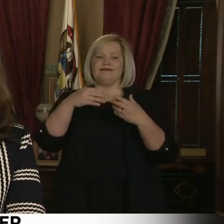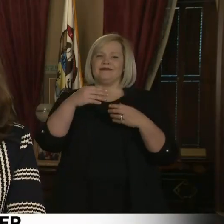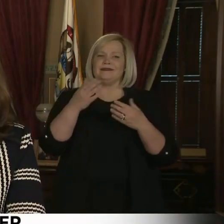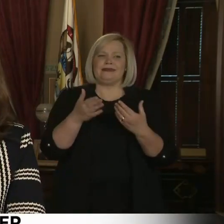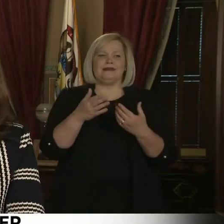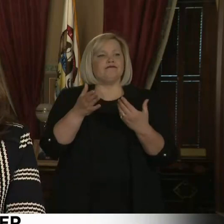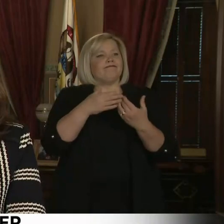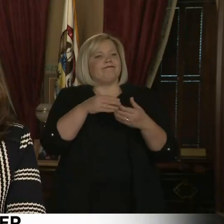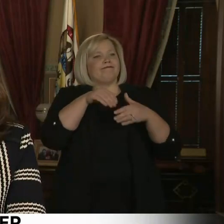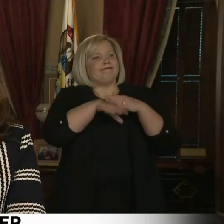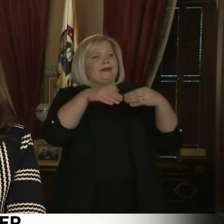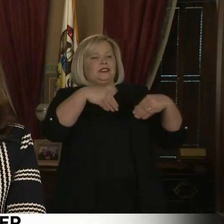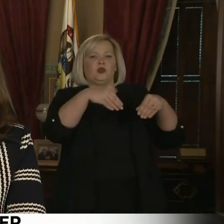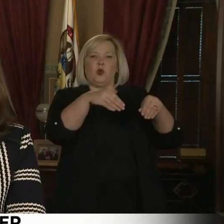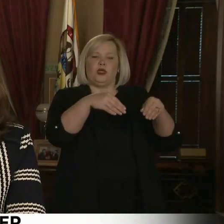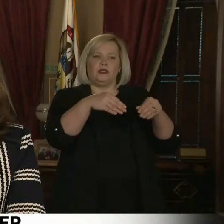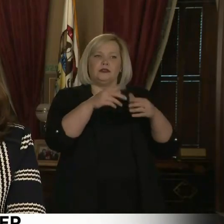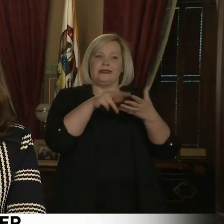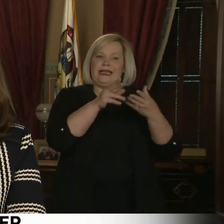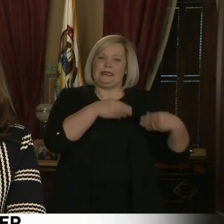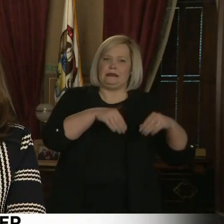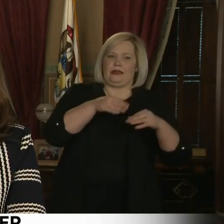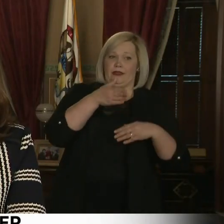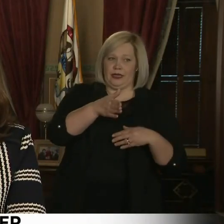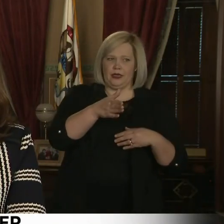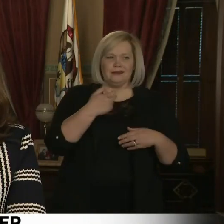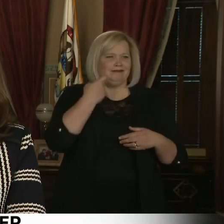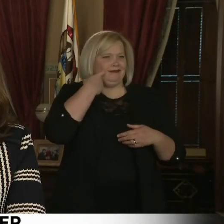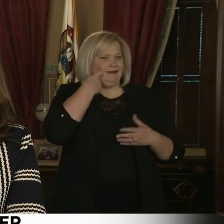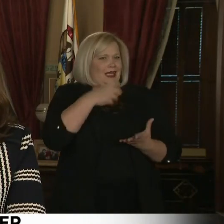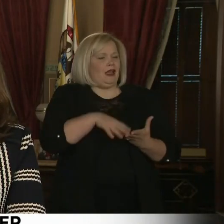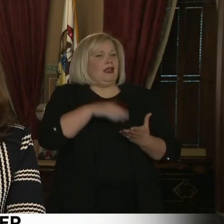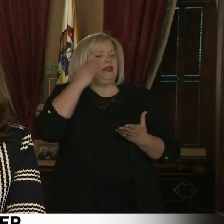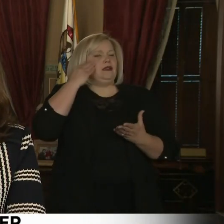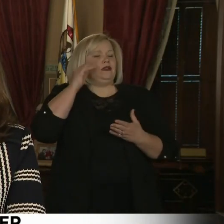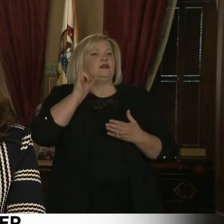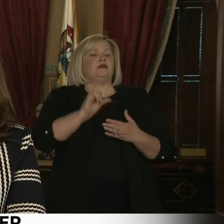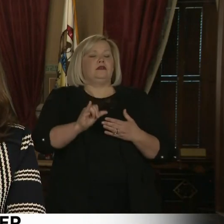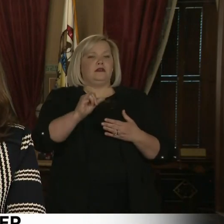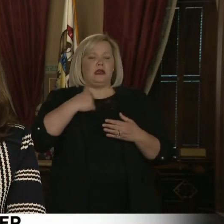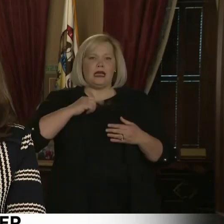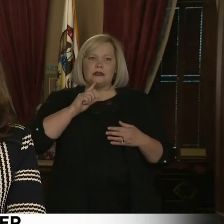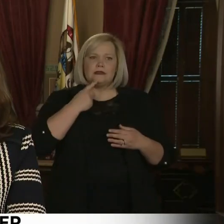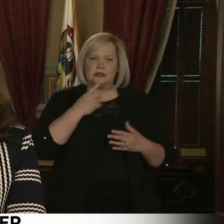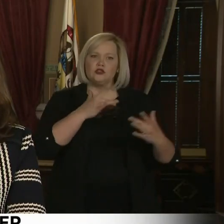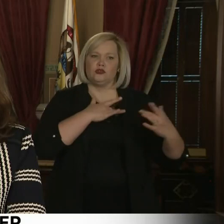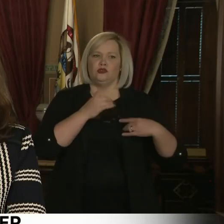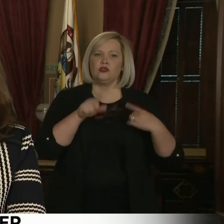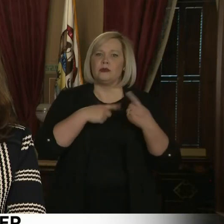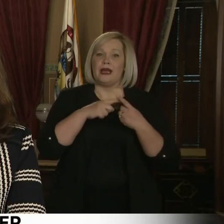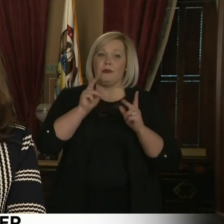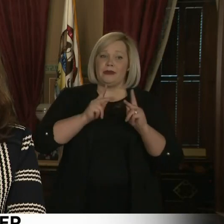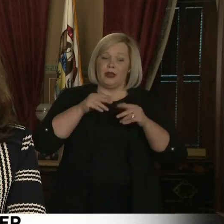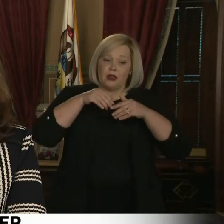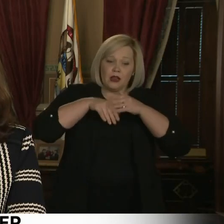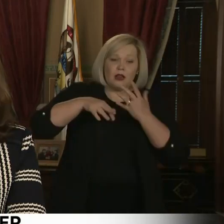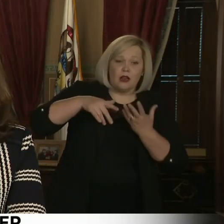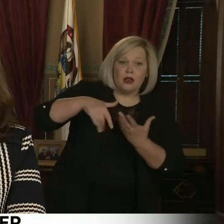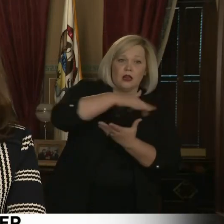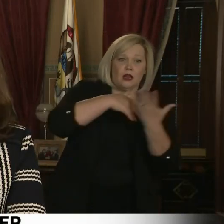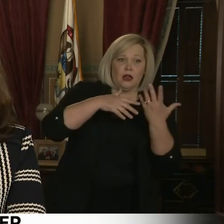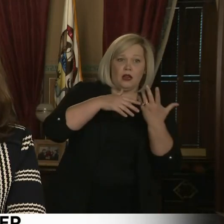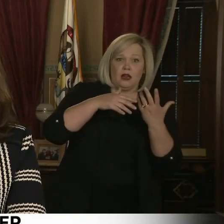essential. I have become aware of the serious concern about people congregating around